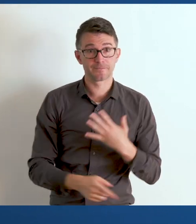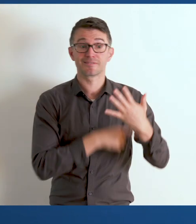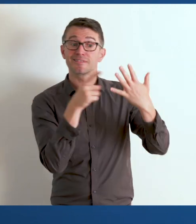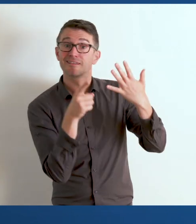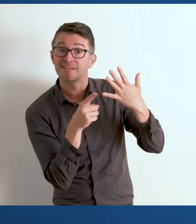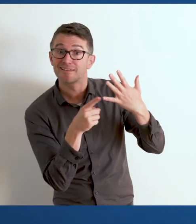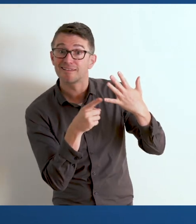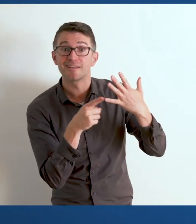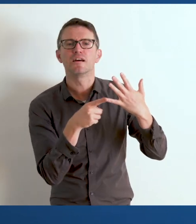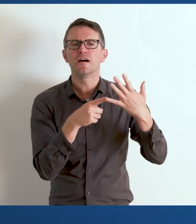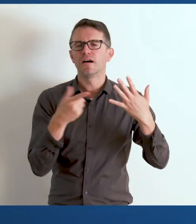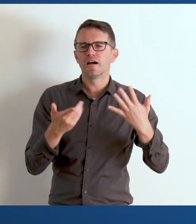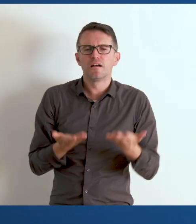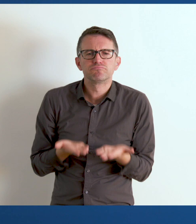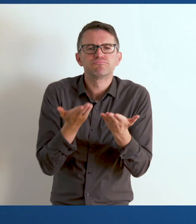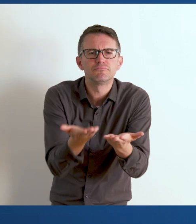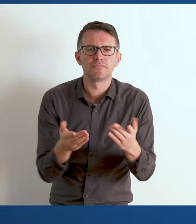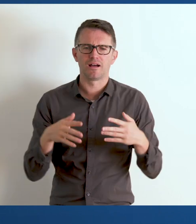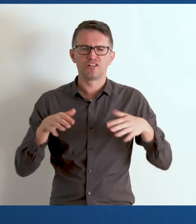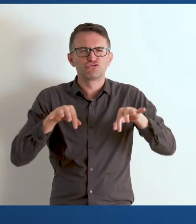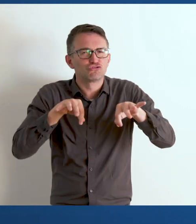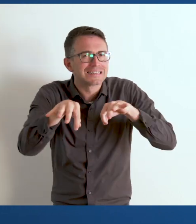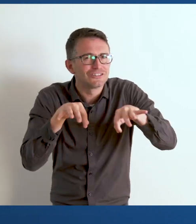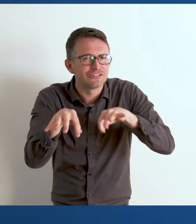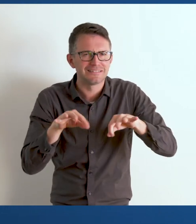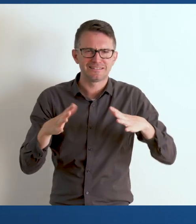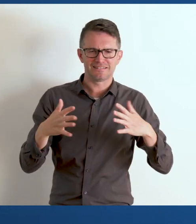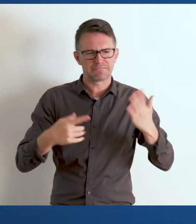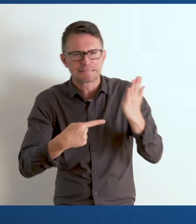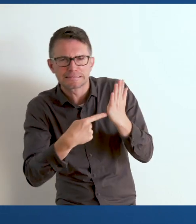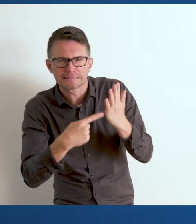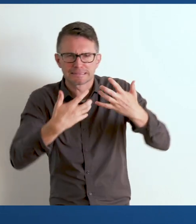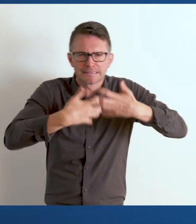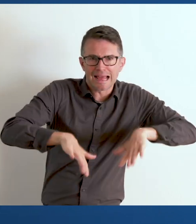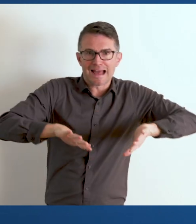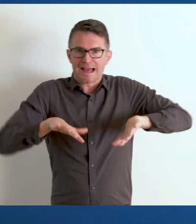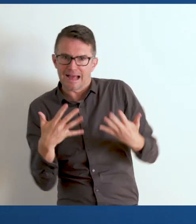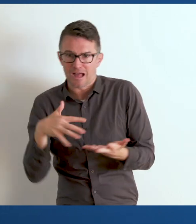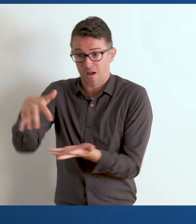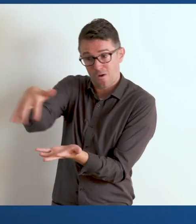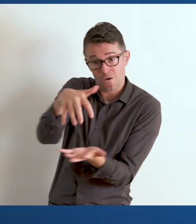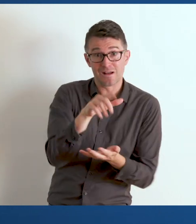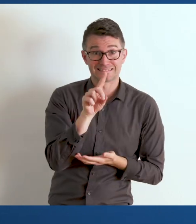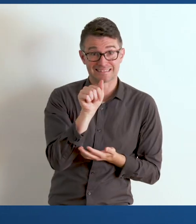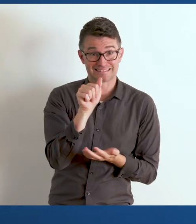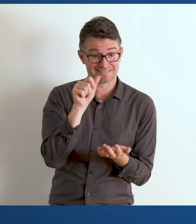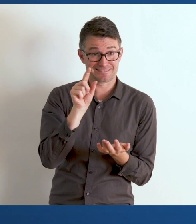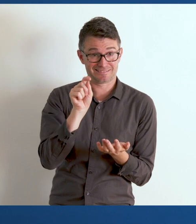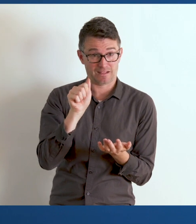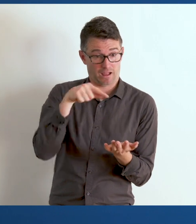And the last video presents different strategies, techniques, and ways in which data can be used